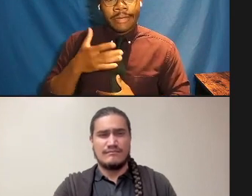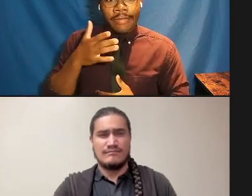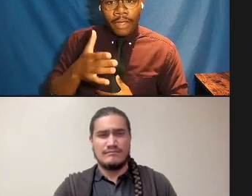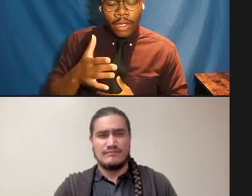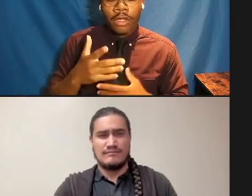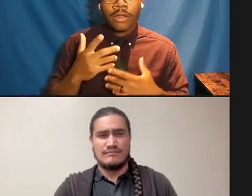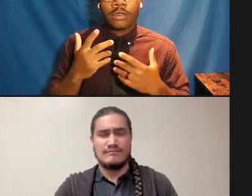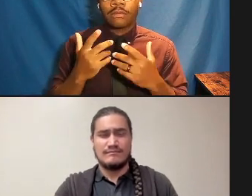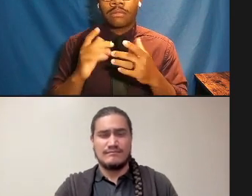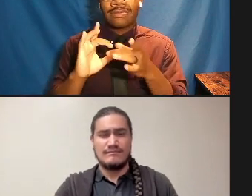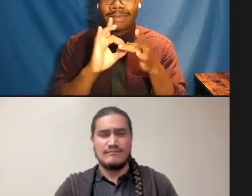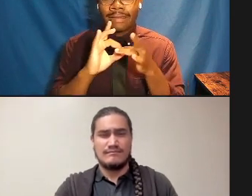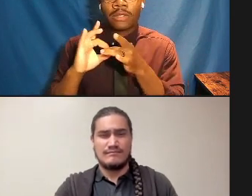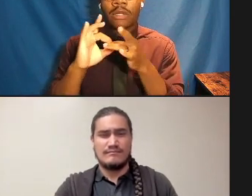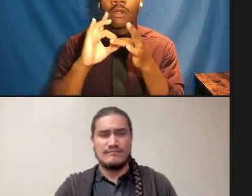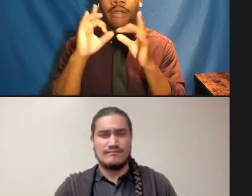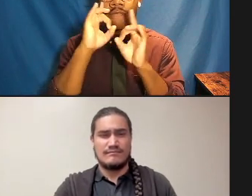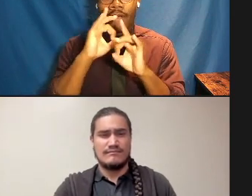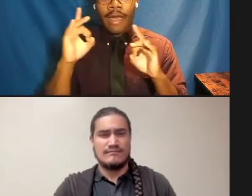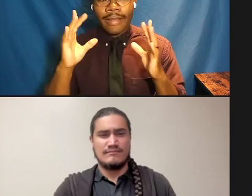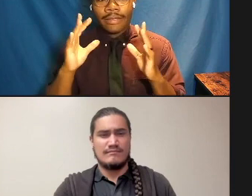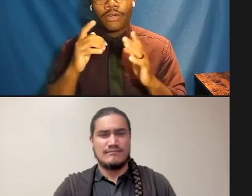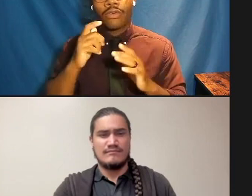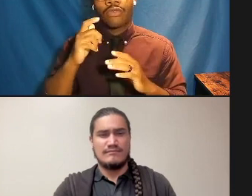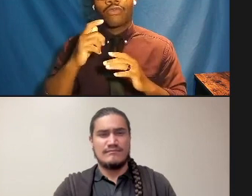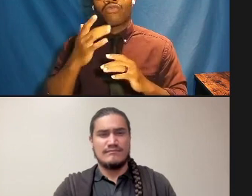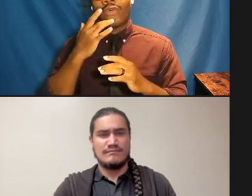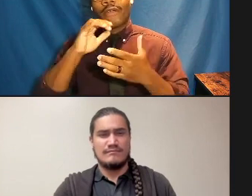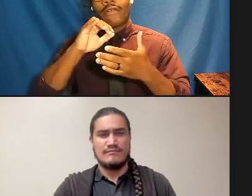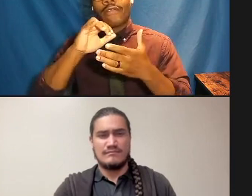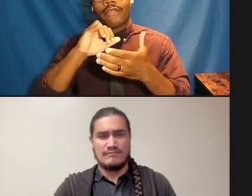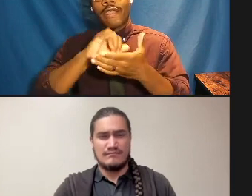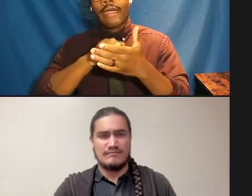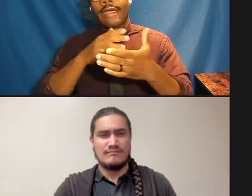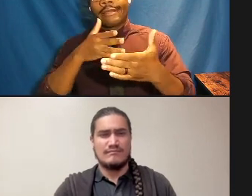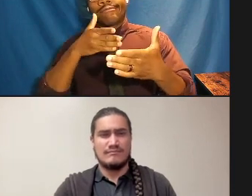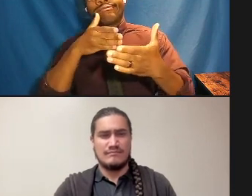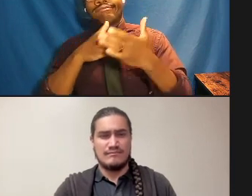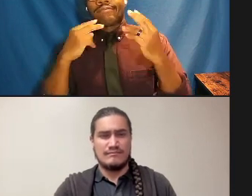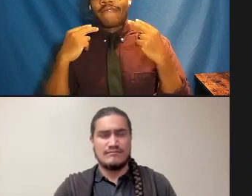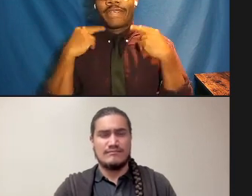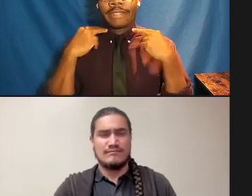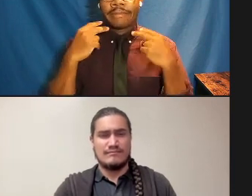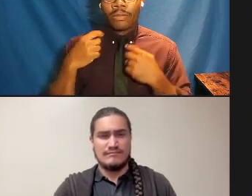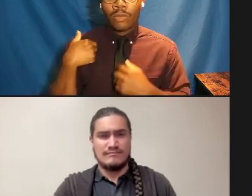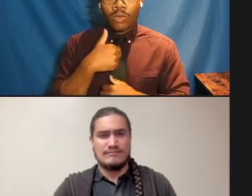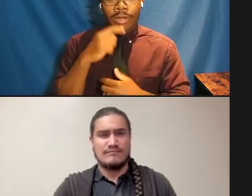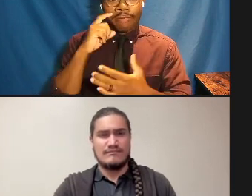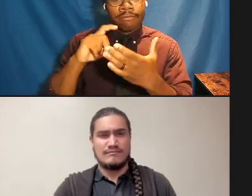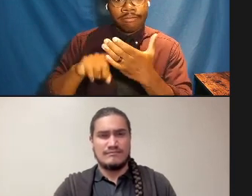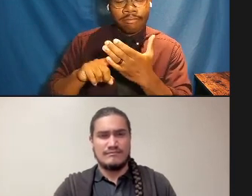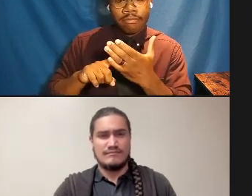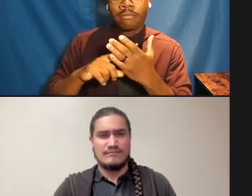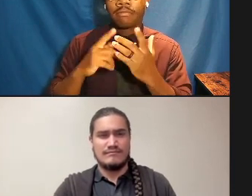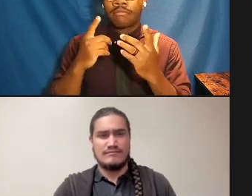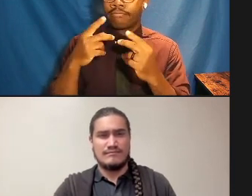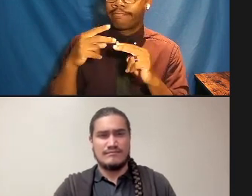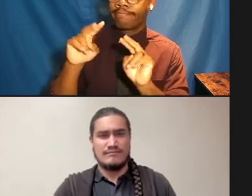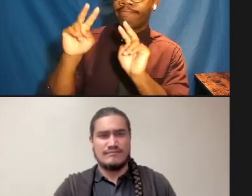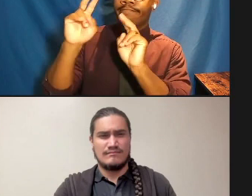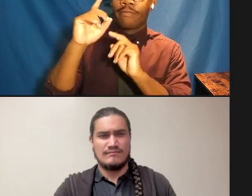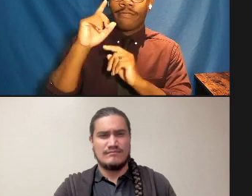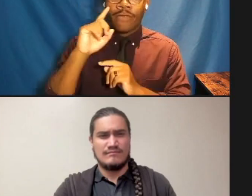rather than in victimatology. We both honor ancestral co-presences in our lives. We have reverence for matriarchality,